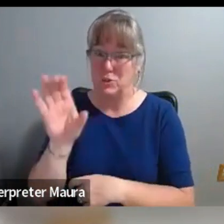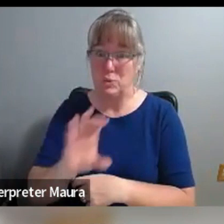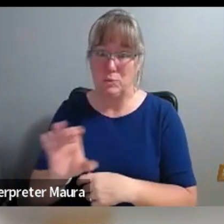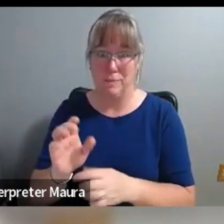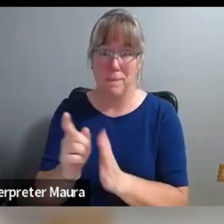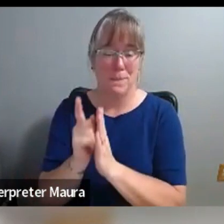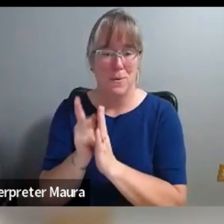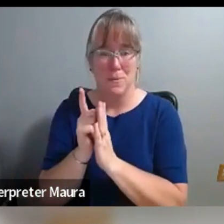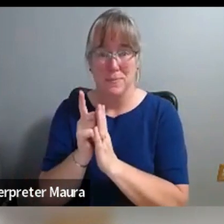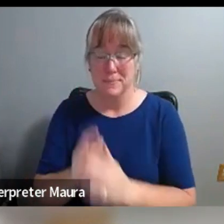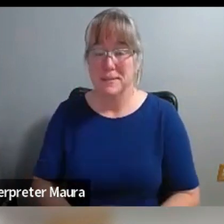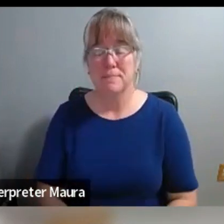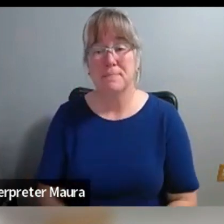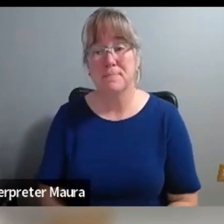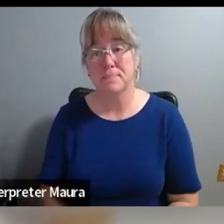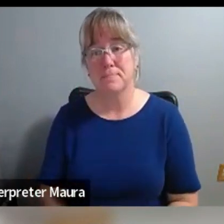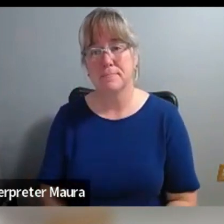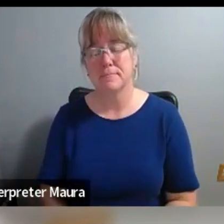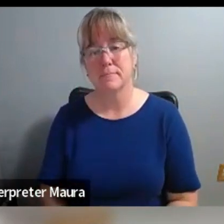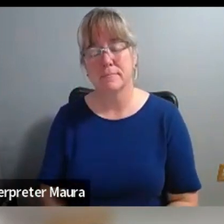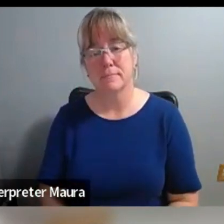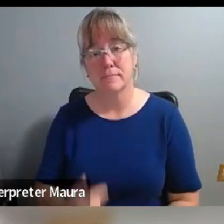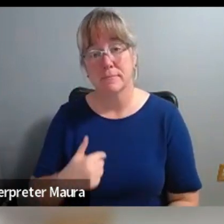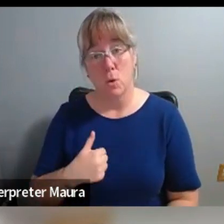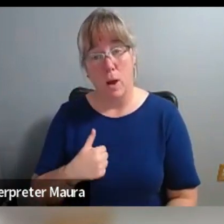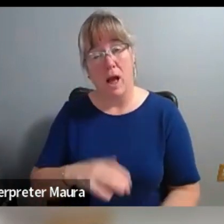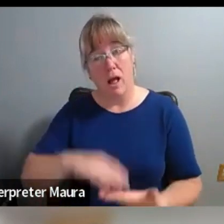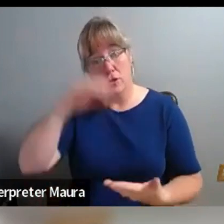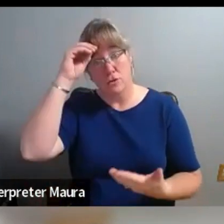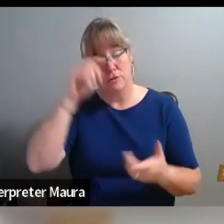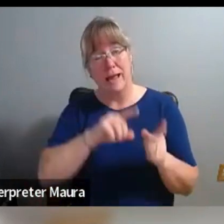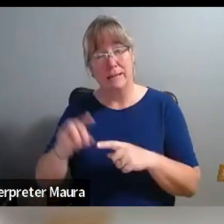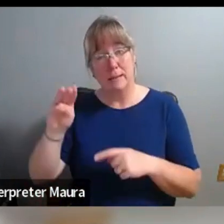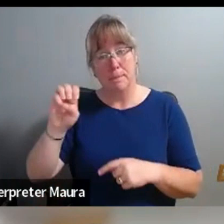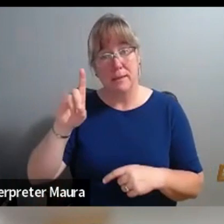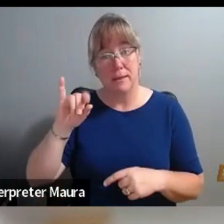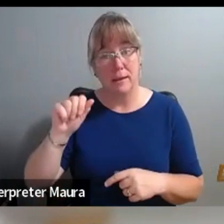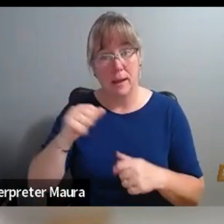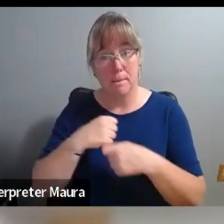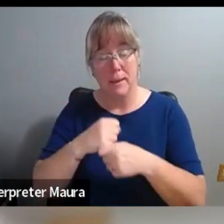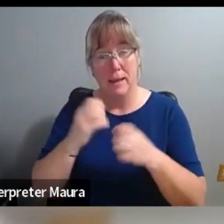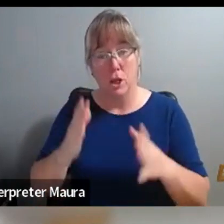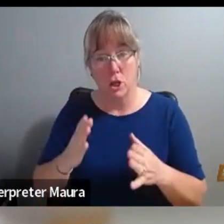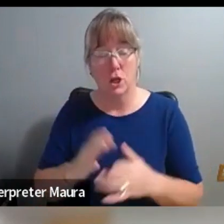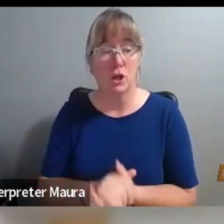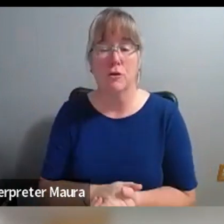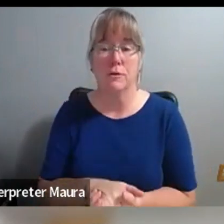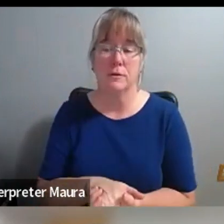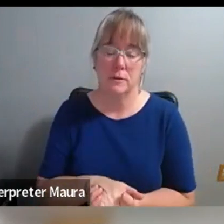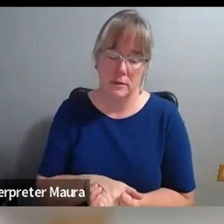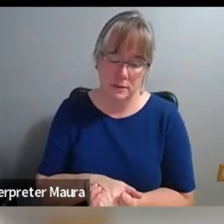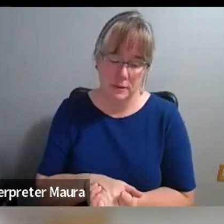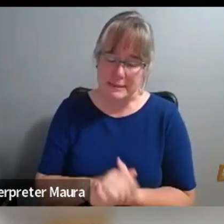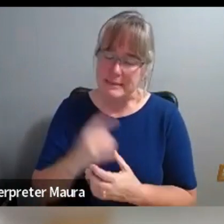And there was a way that I learned as a, as a media maker, that actually, there was something